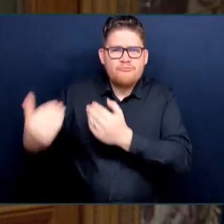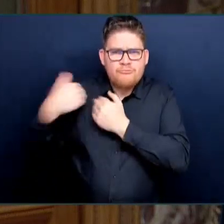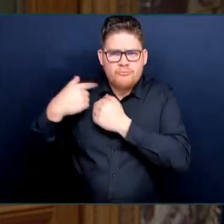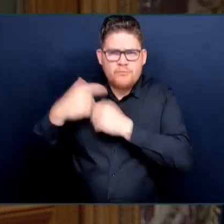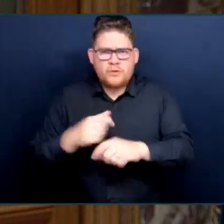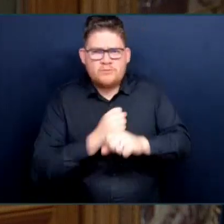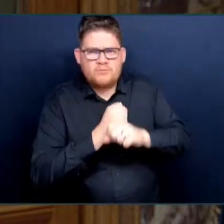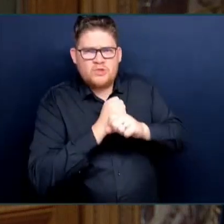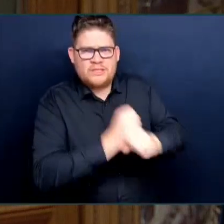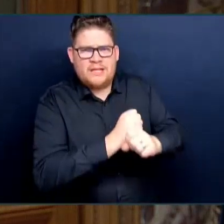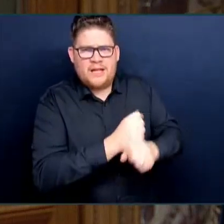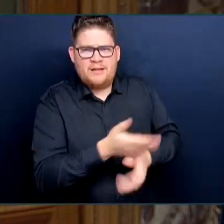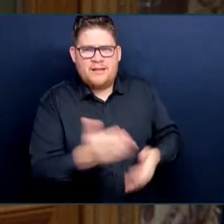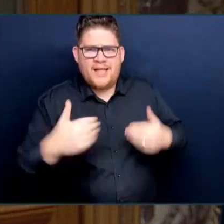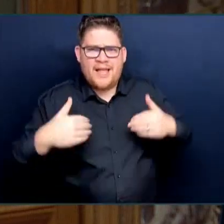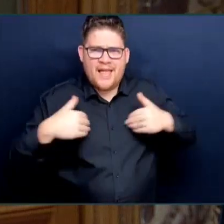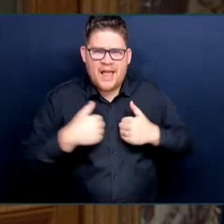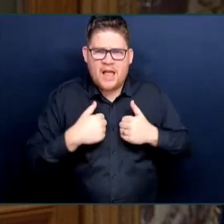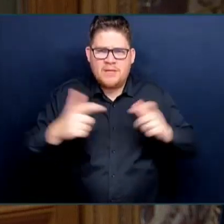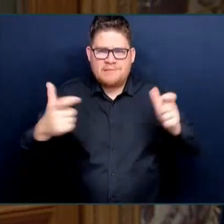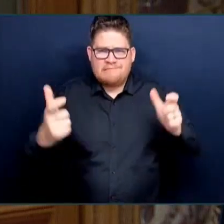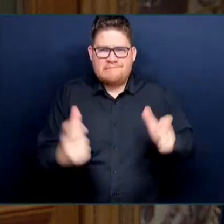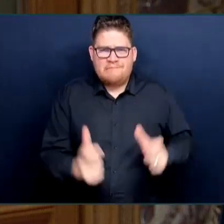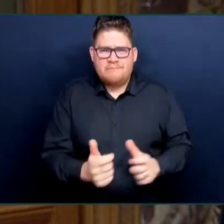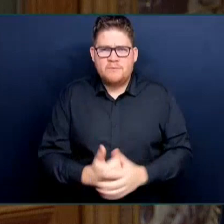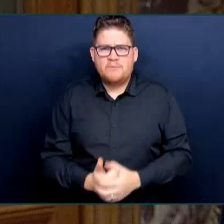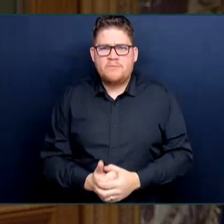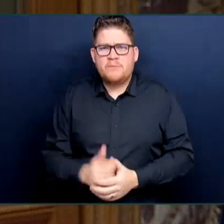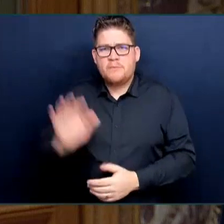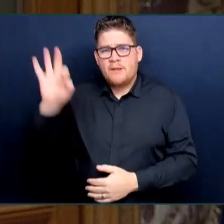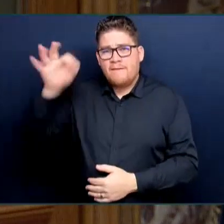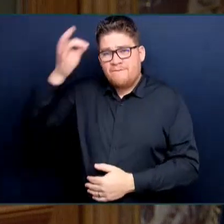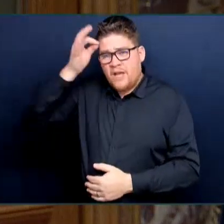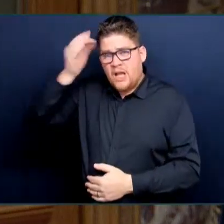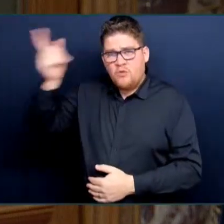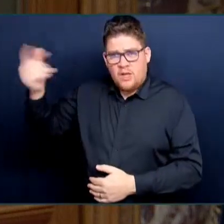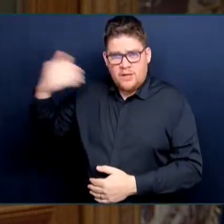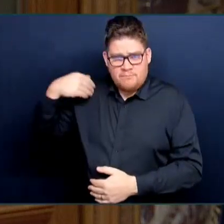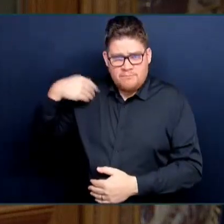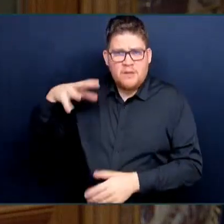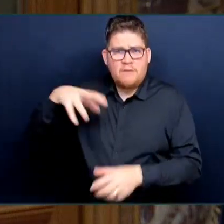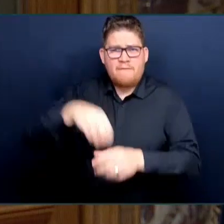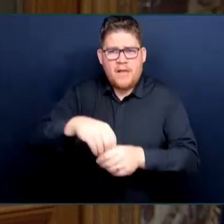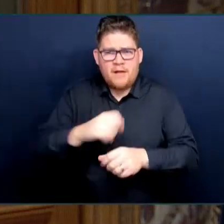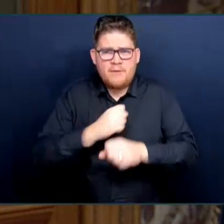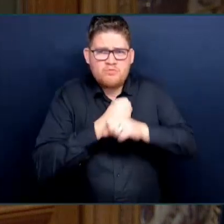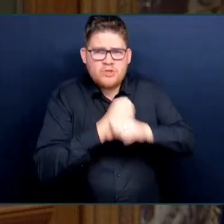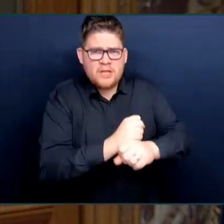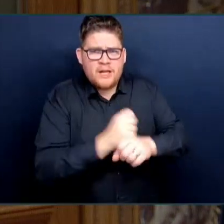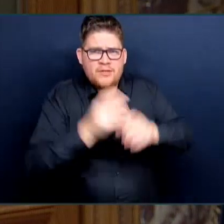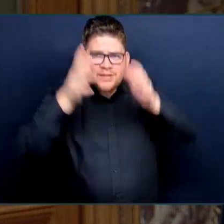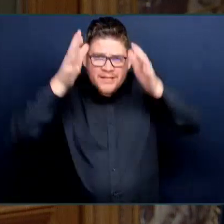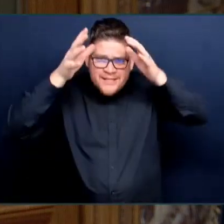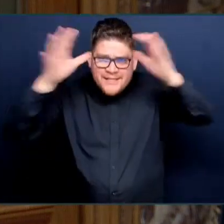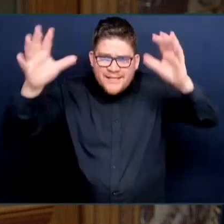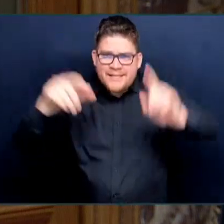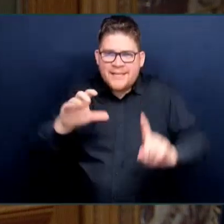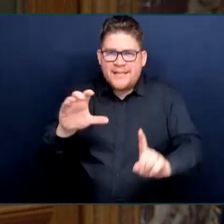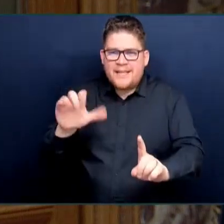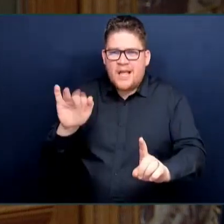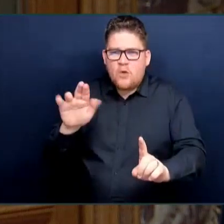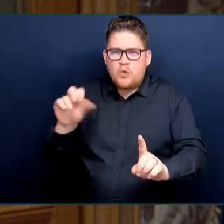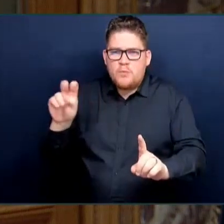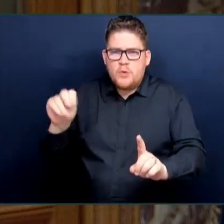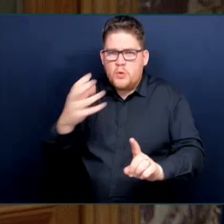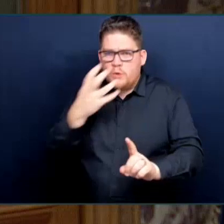They stepped in to protect caribou, to protect wild salmon, and to monitor tech's environmental disasters along the Elk River. Questioner,